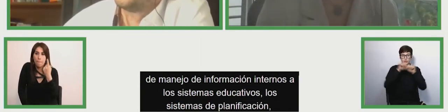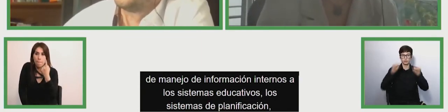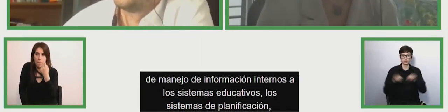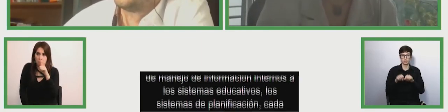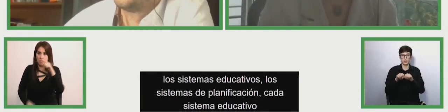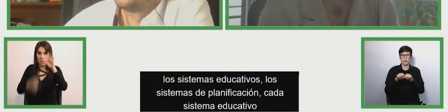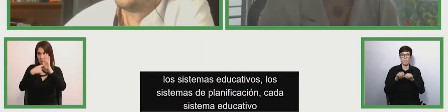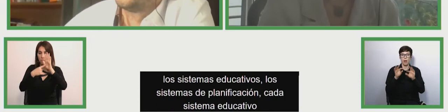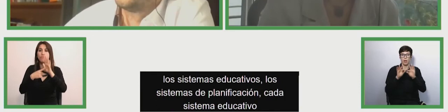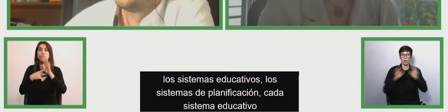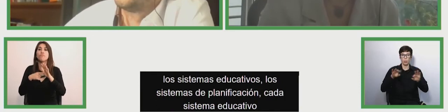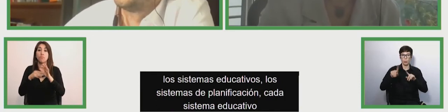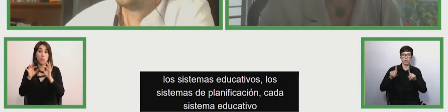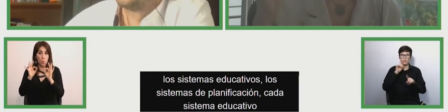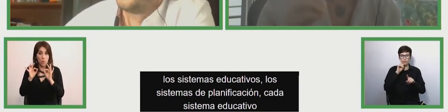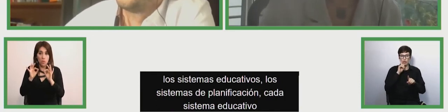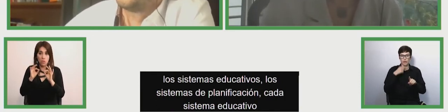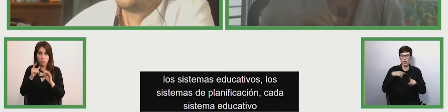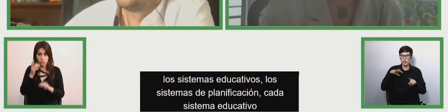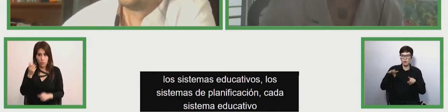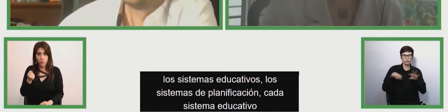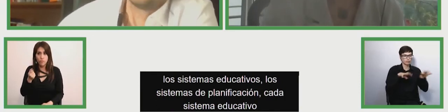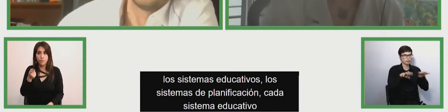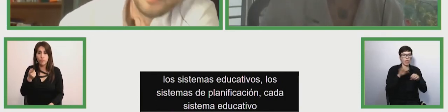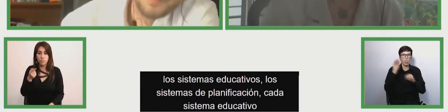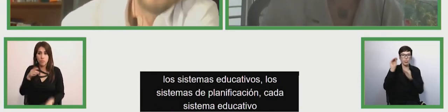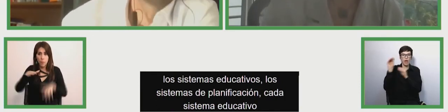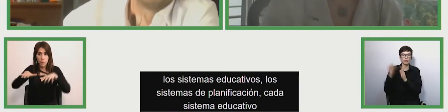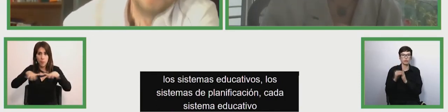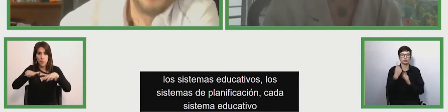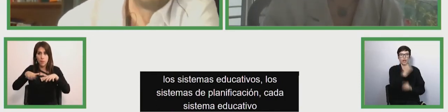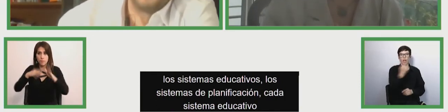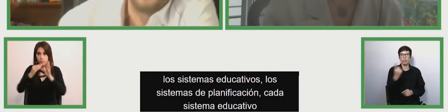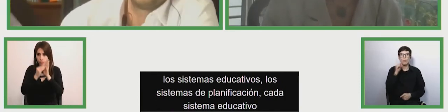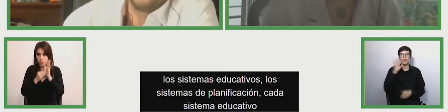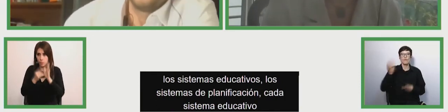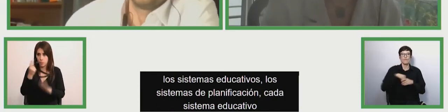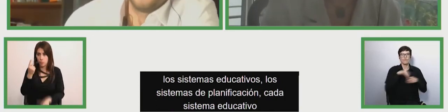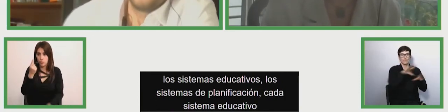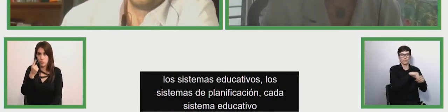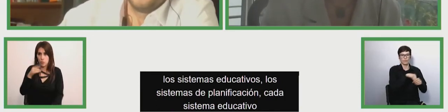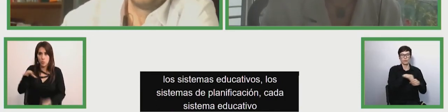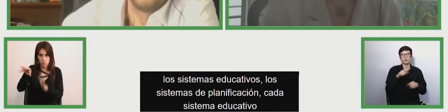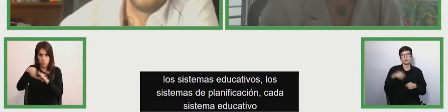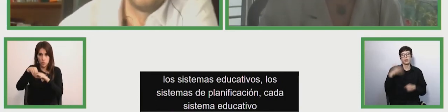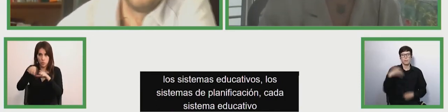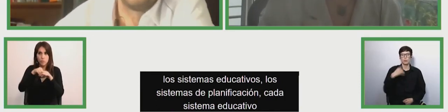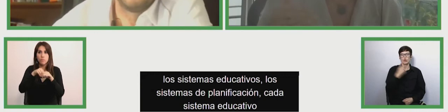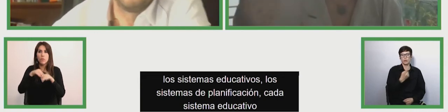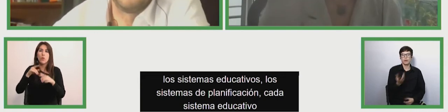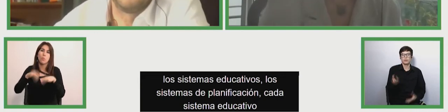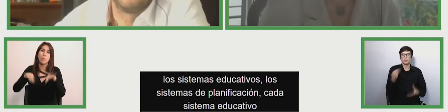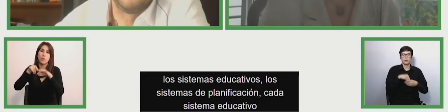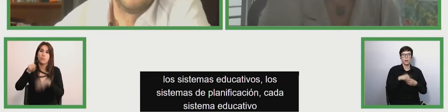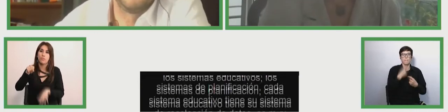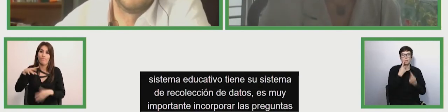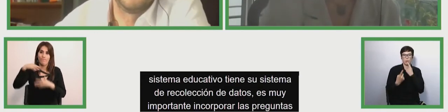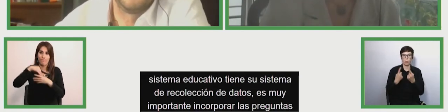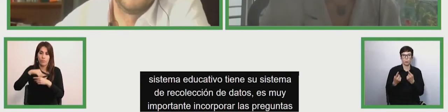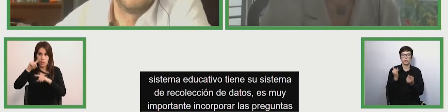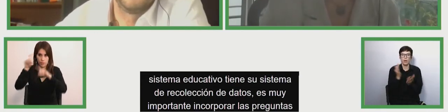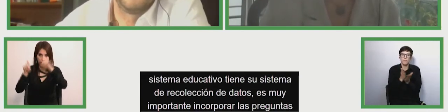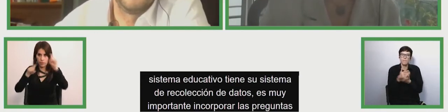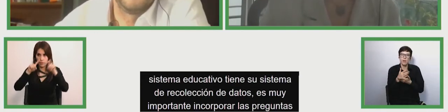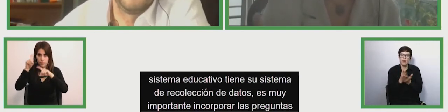system for recollecting data which is very important to incorporate the questions within that and also to